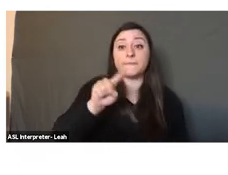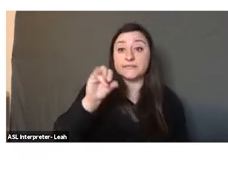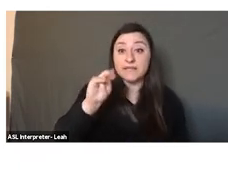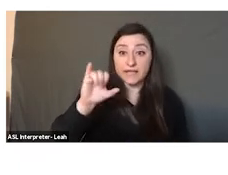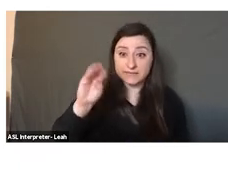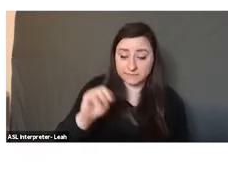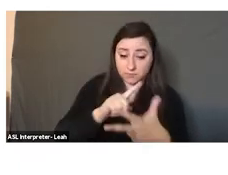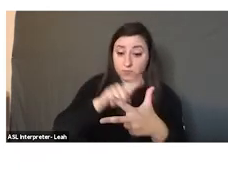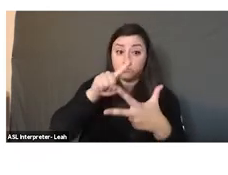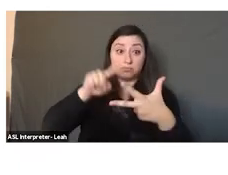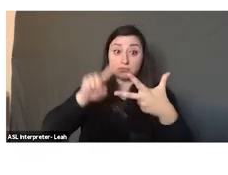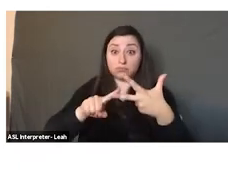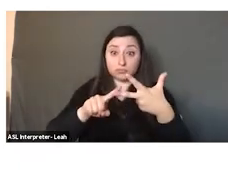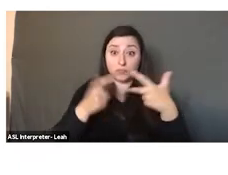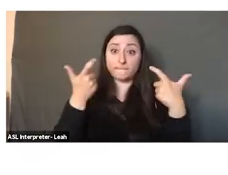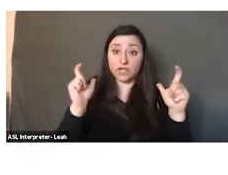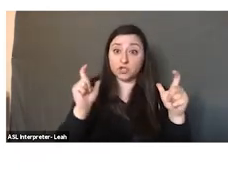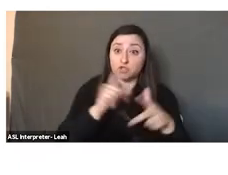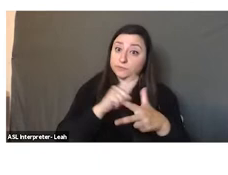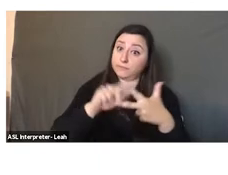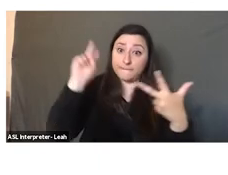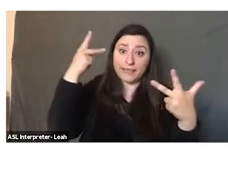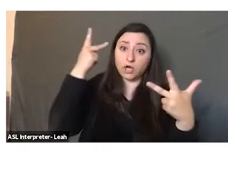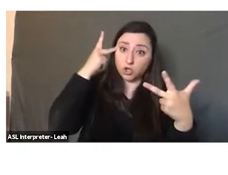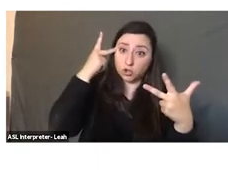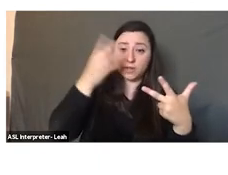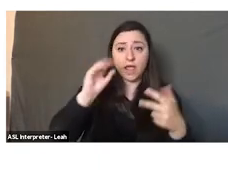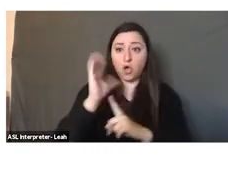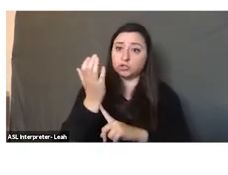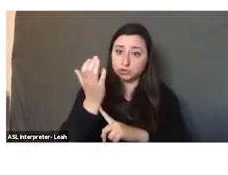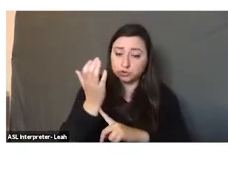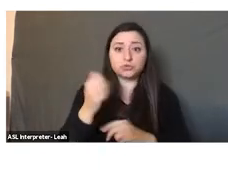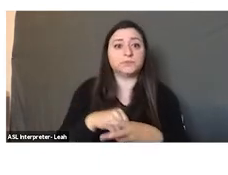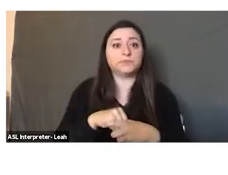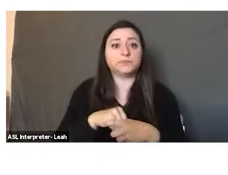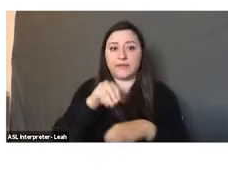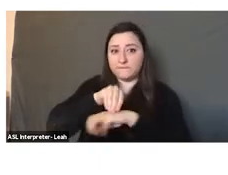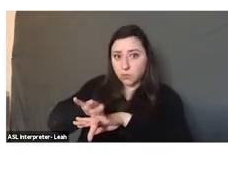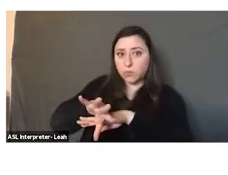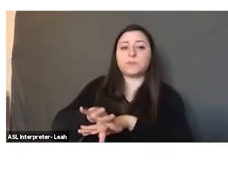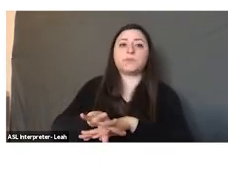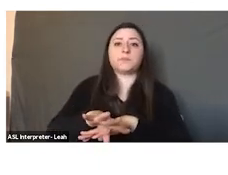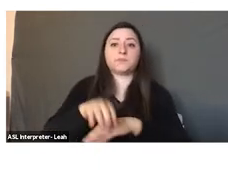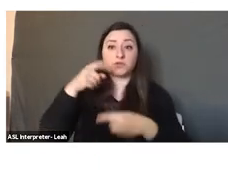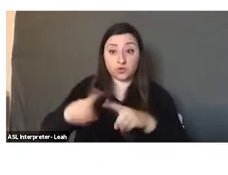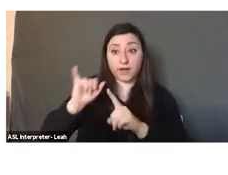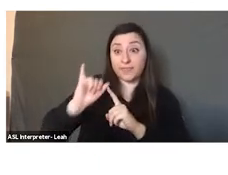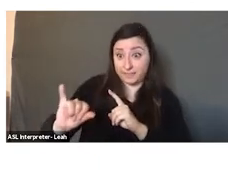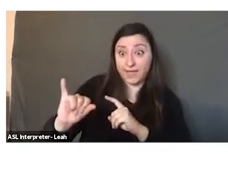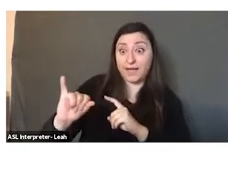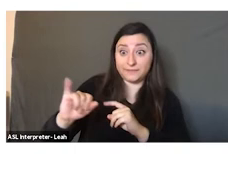three major political and cultural movements that were born in the 19th century and that we still find in the